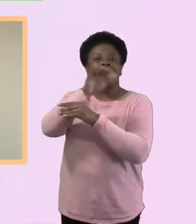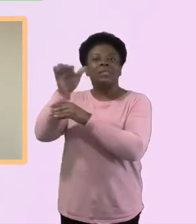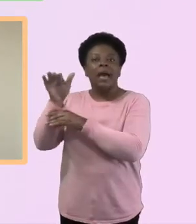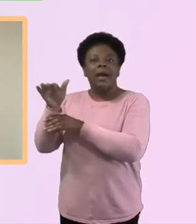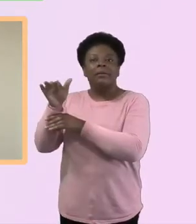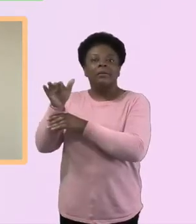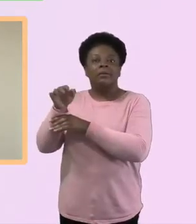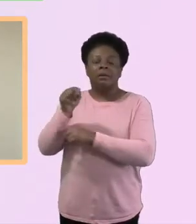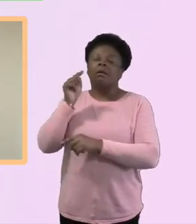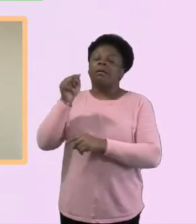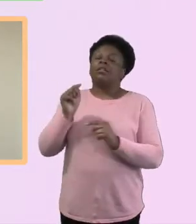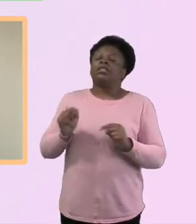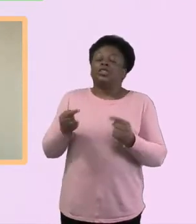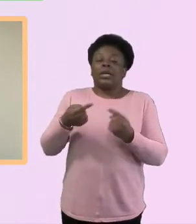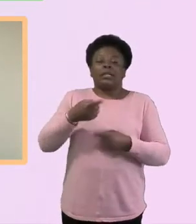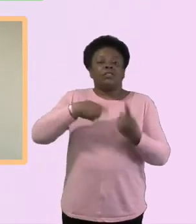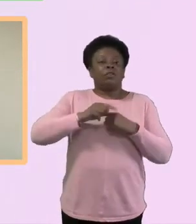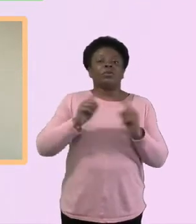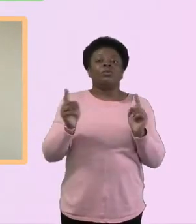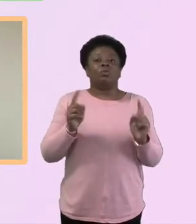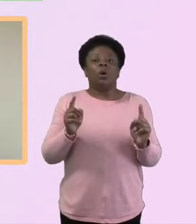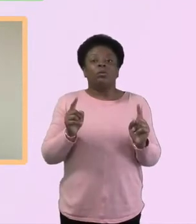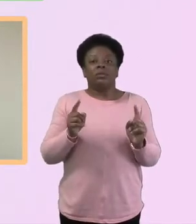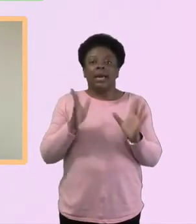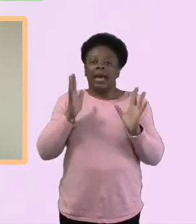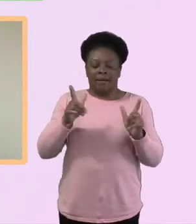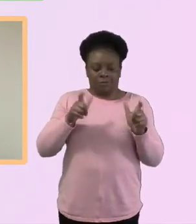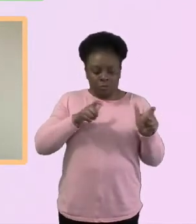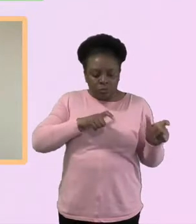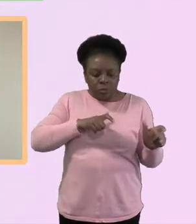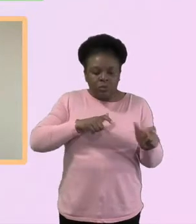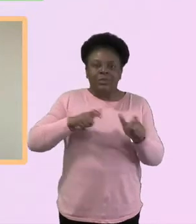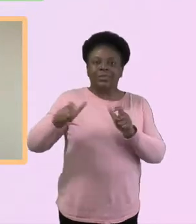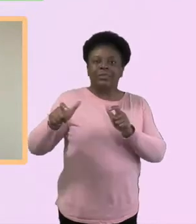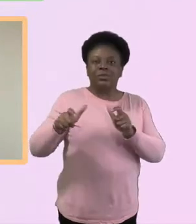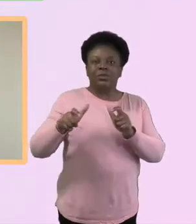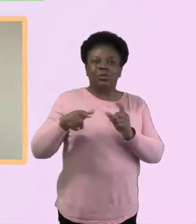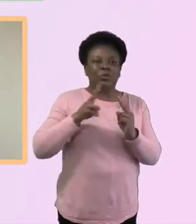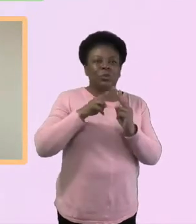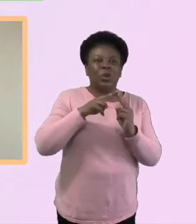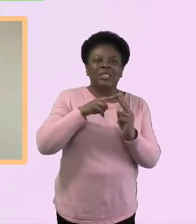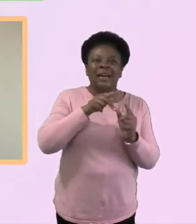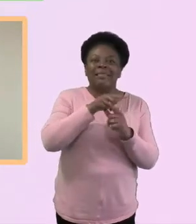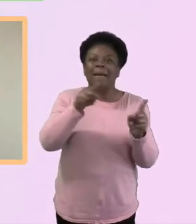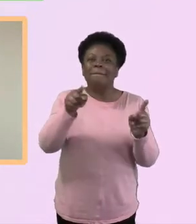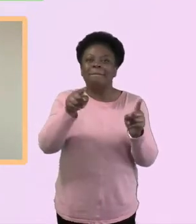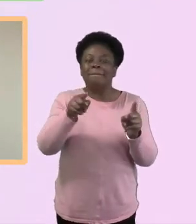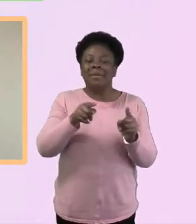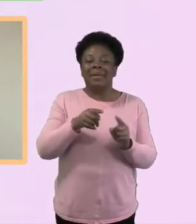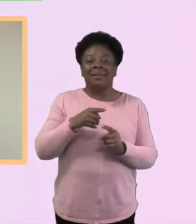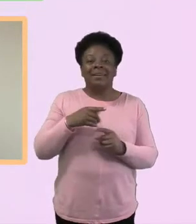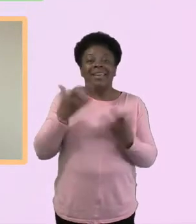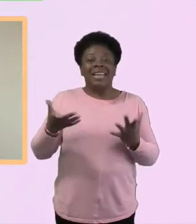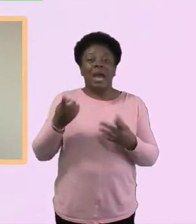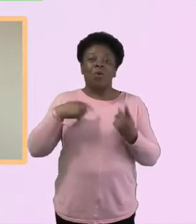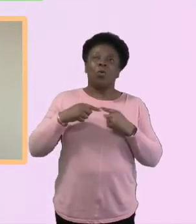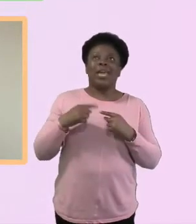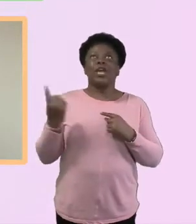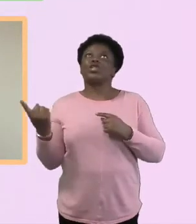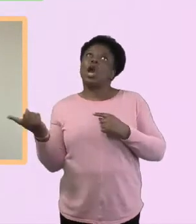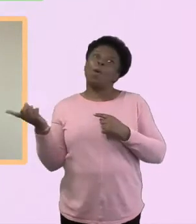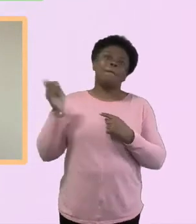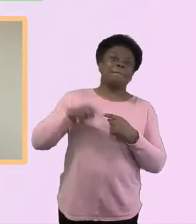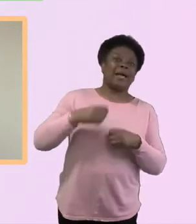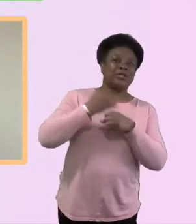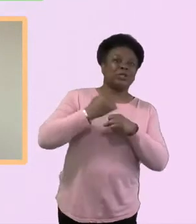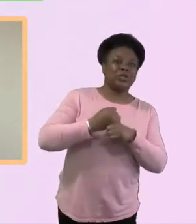lose that in the 10, you know, the number of people say we're going back. I'm like, oh no, don't go back. So, so, you know,